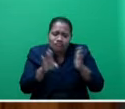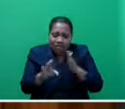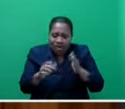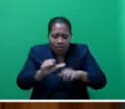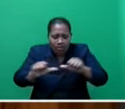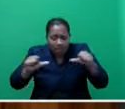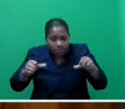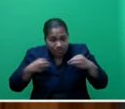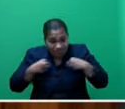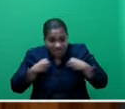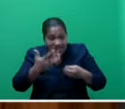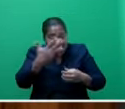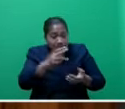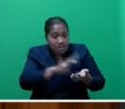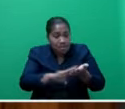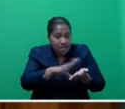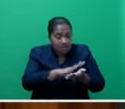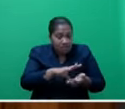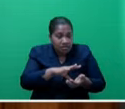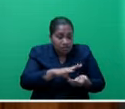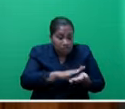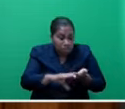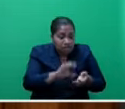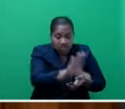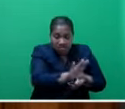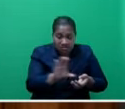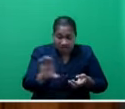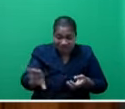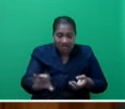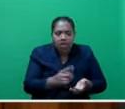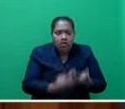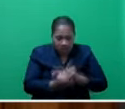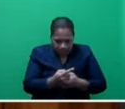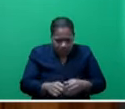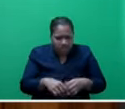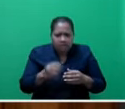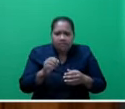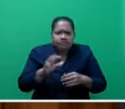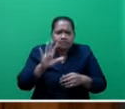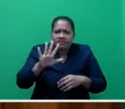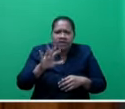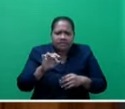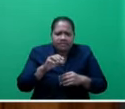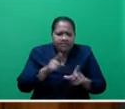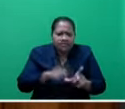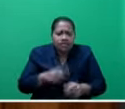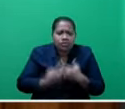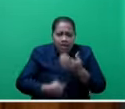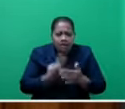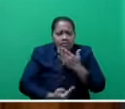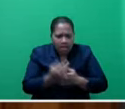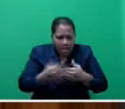at $9 million each, in five years, we would have 10 large agricultural businesses employing thousands of people